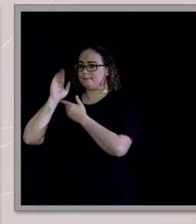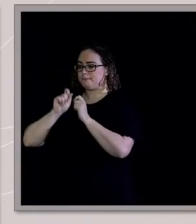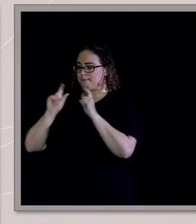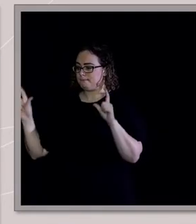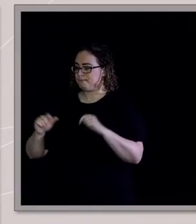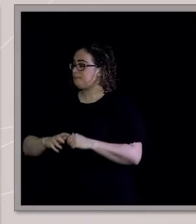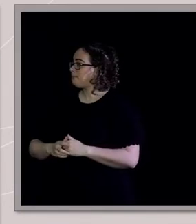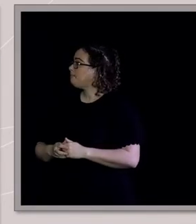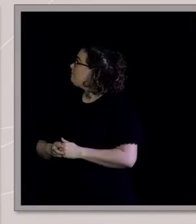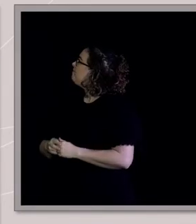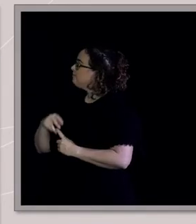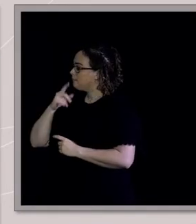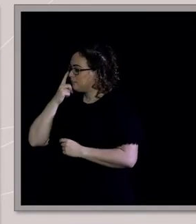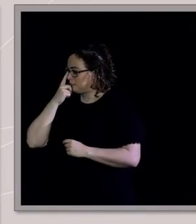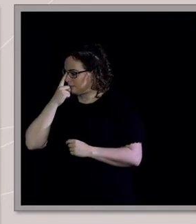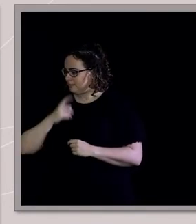Or this.